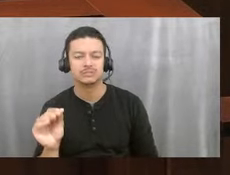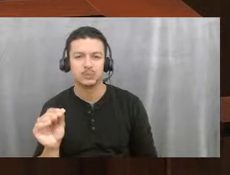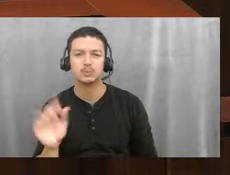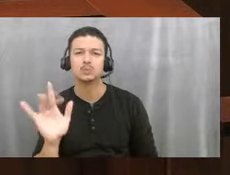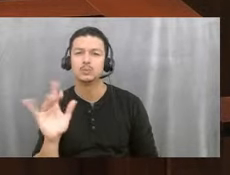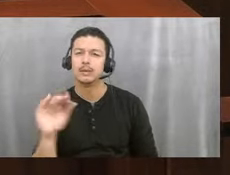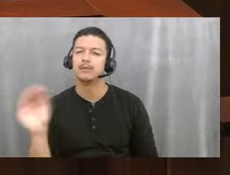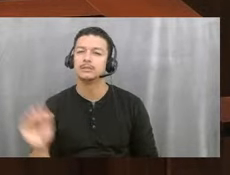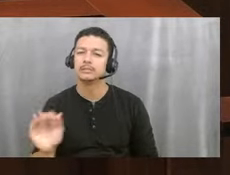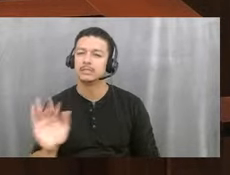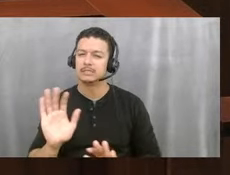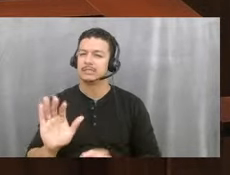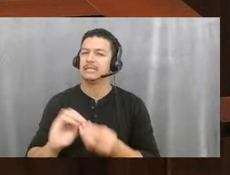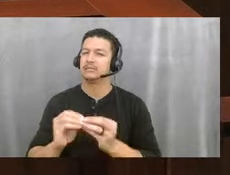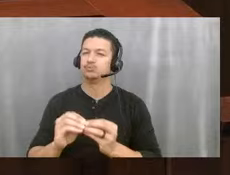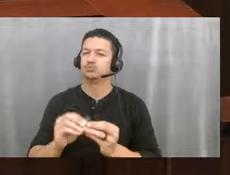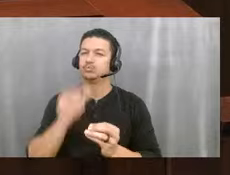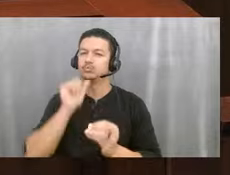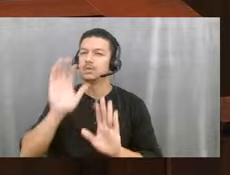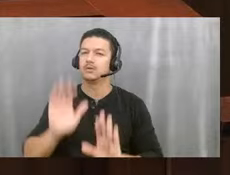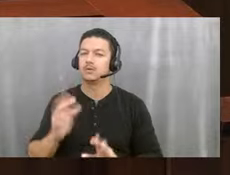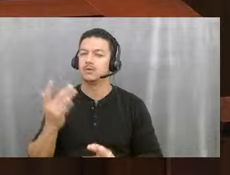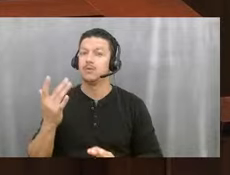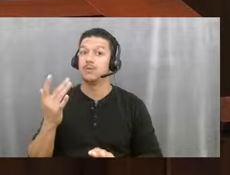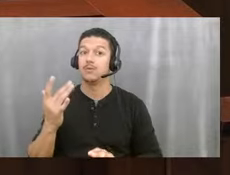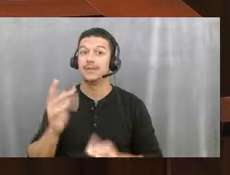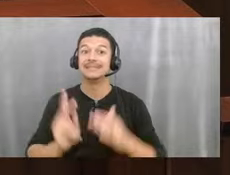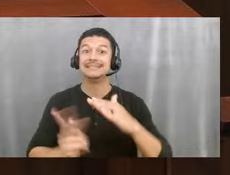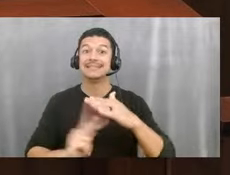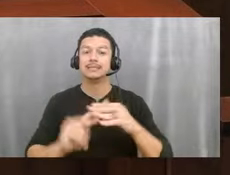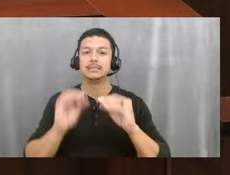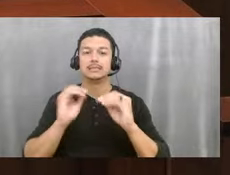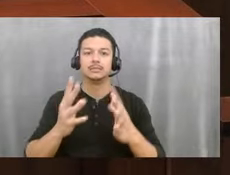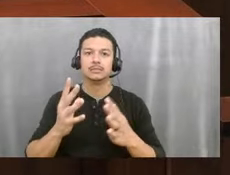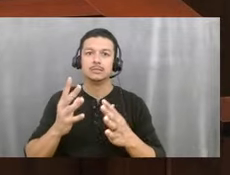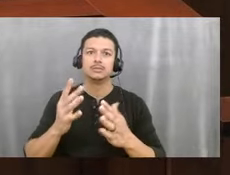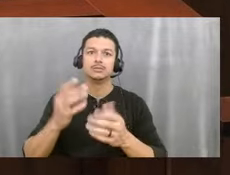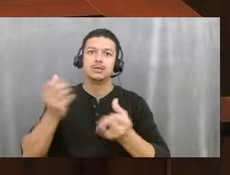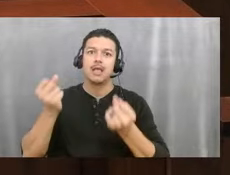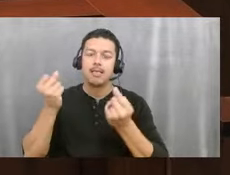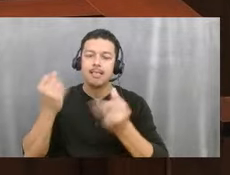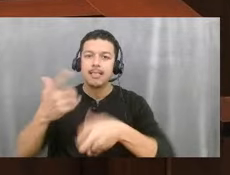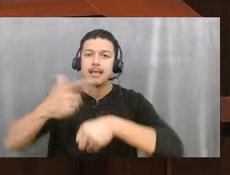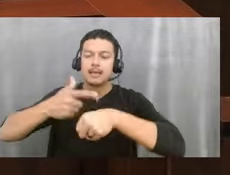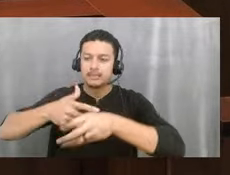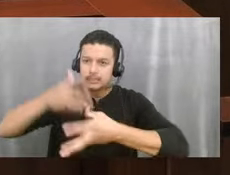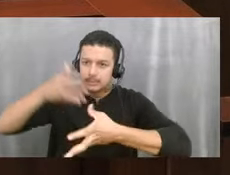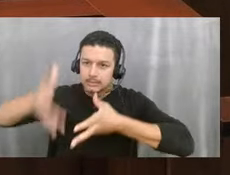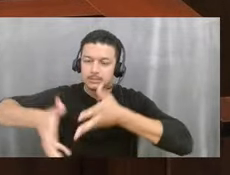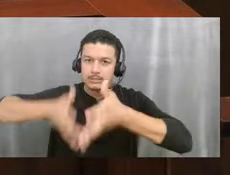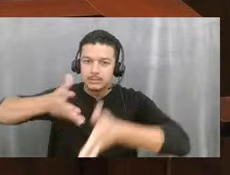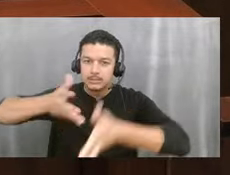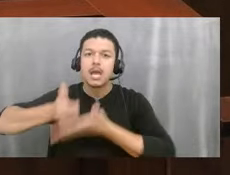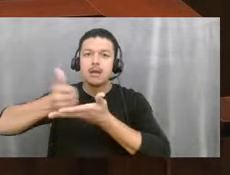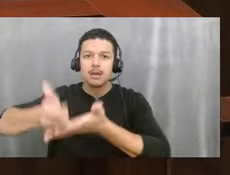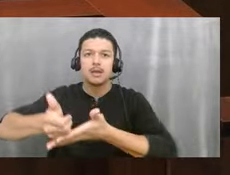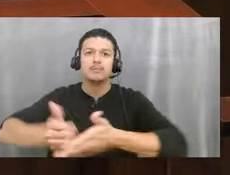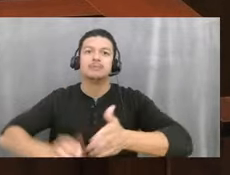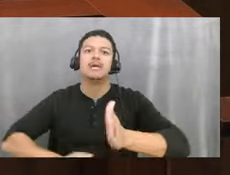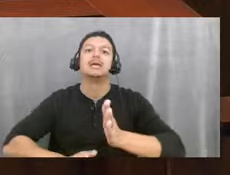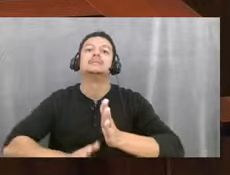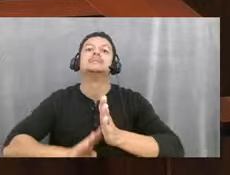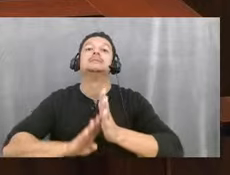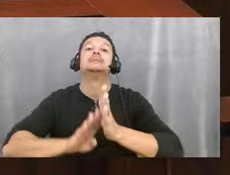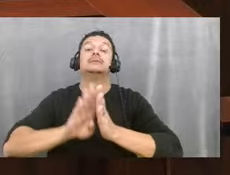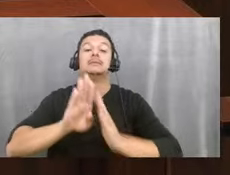those numbers are not great because then a kindergarten teacher has to spend a lot of time catching those students up. And VPK is not a mandate. You